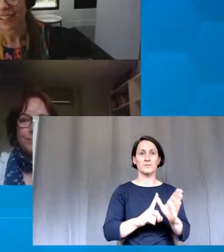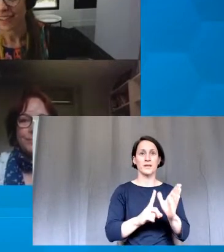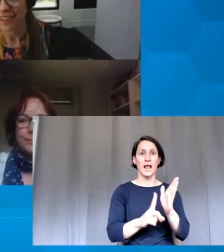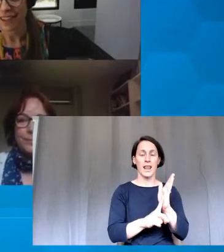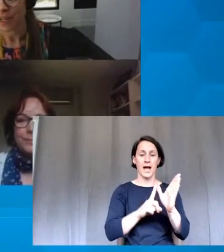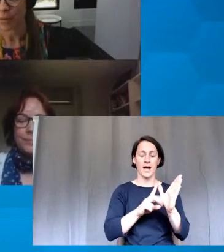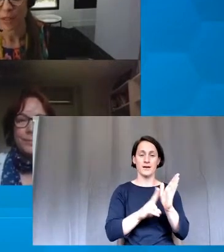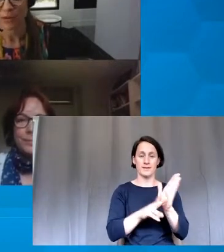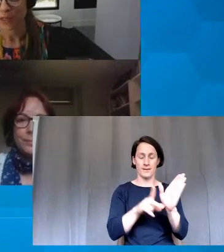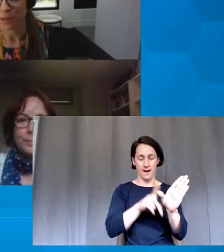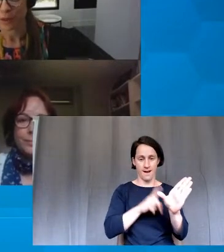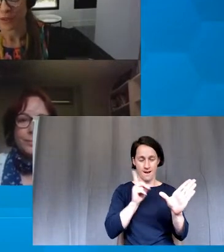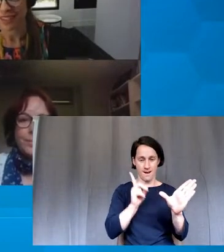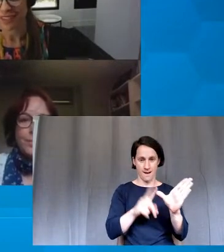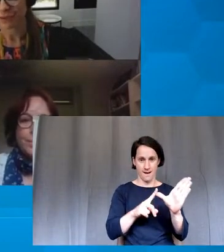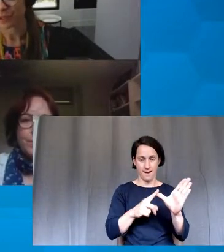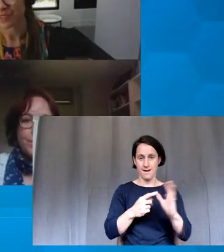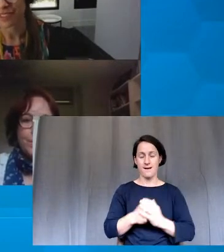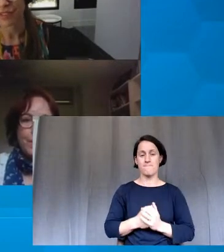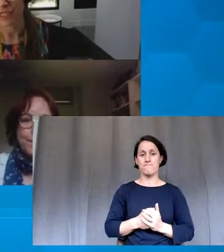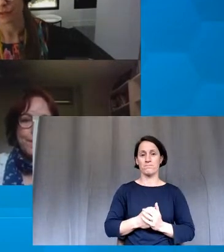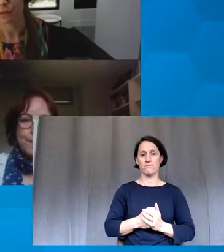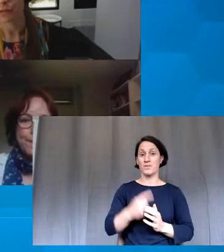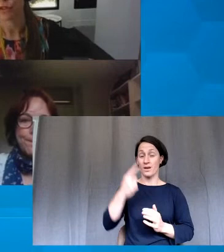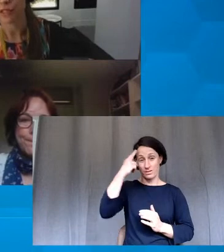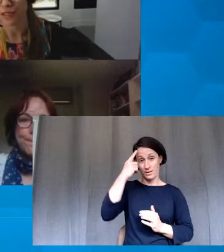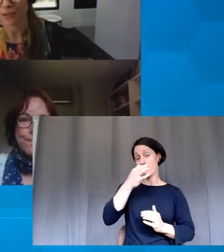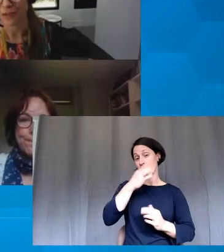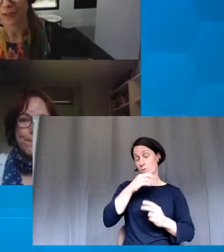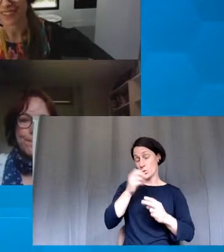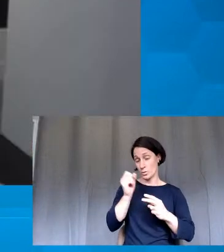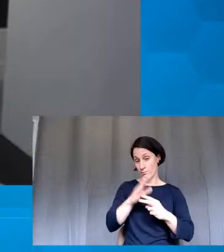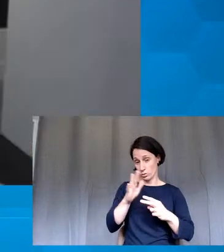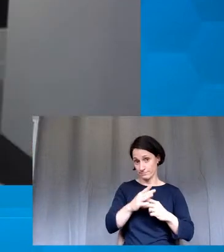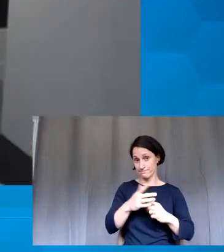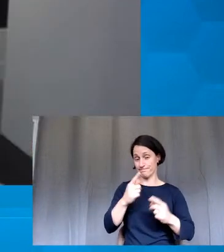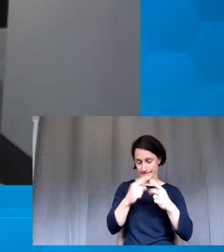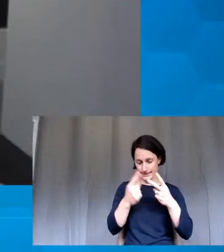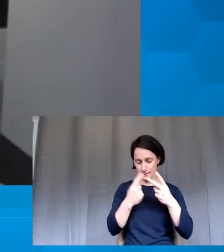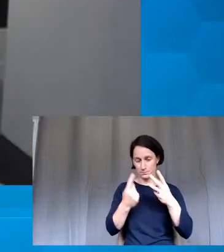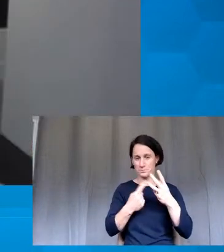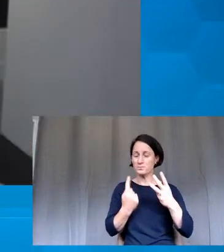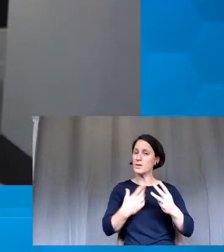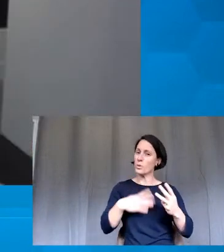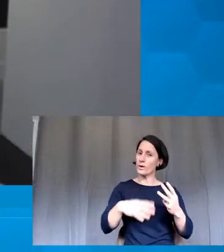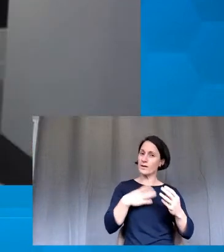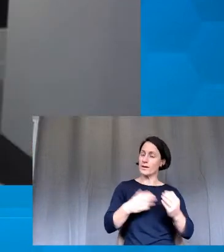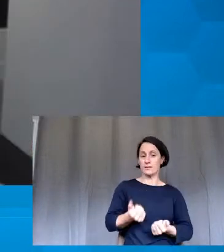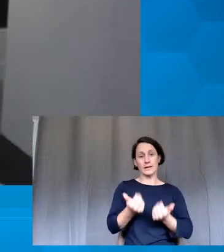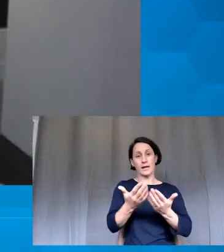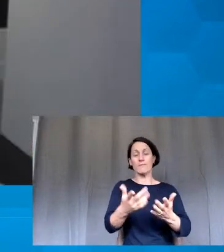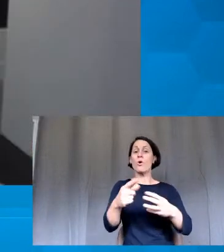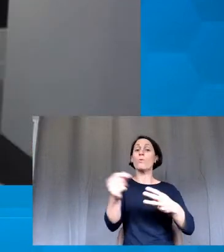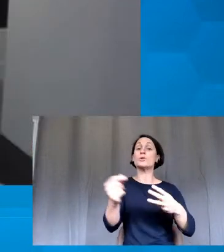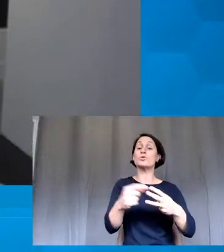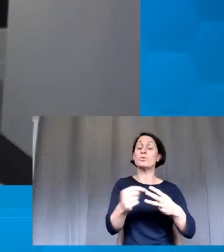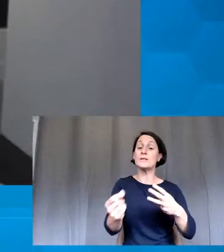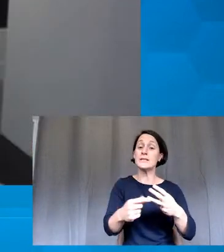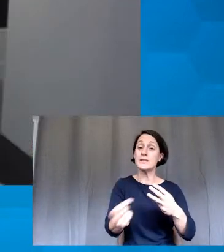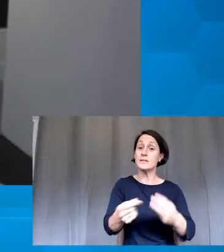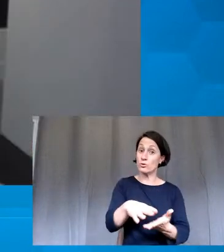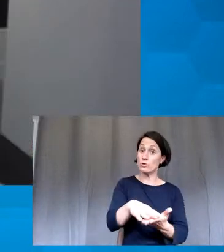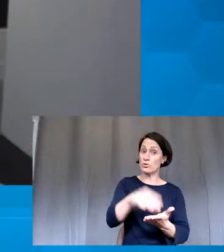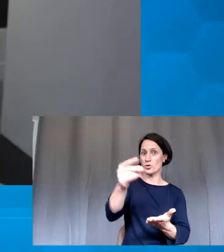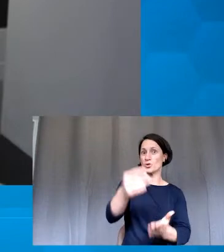I think a couple of really important things are firstly, giving enough opportunities to, for students to be able to ask for that help.